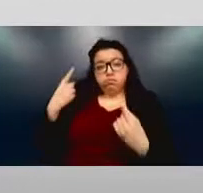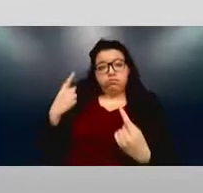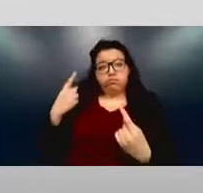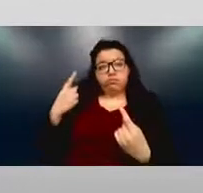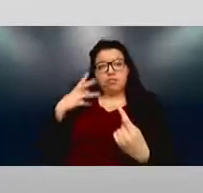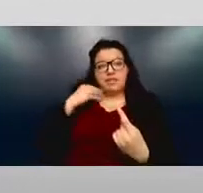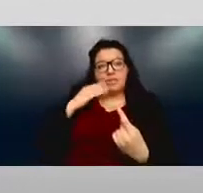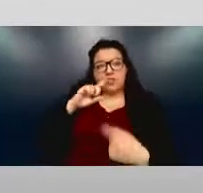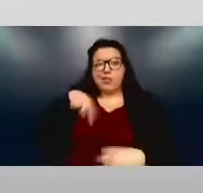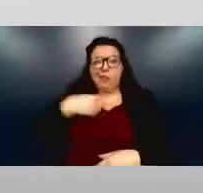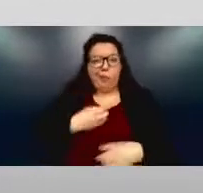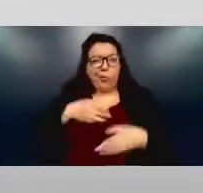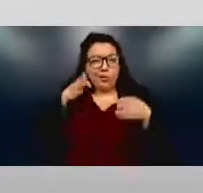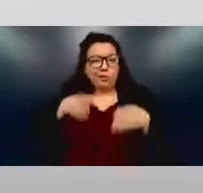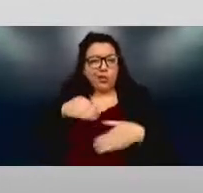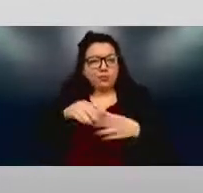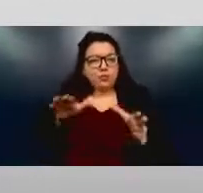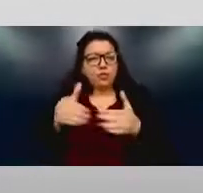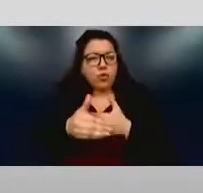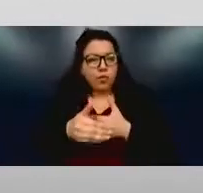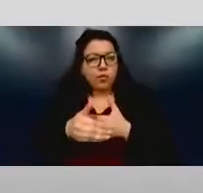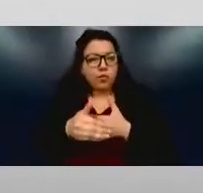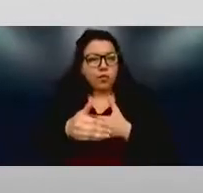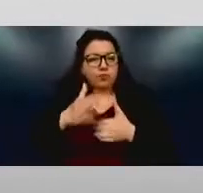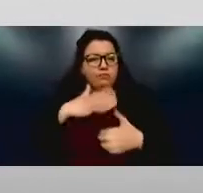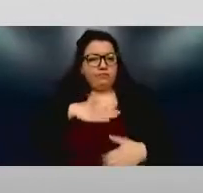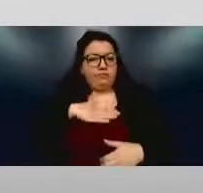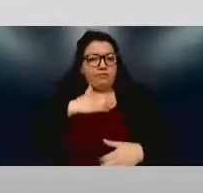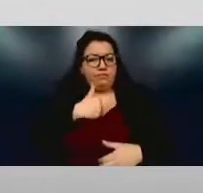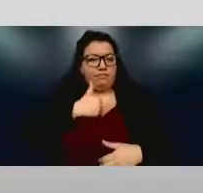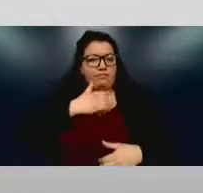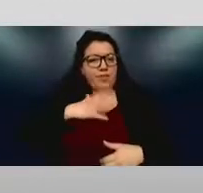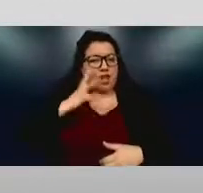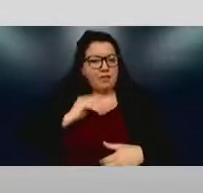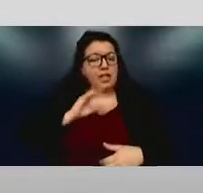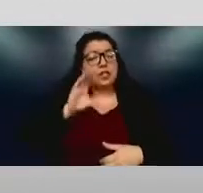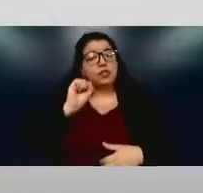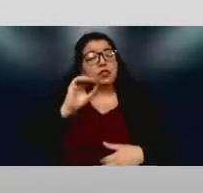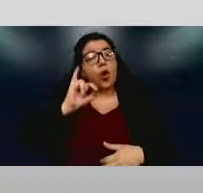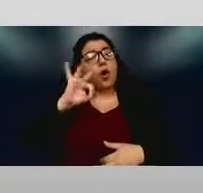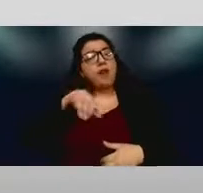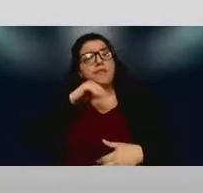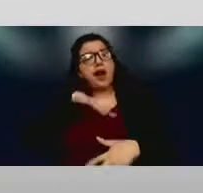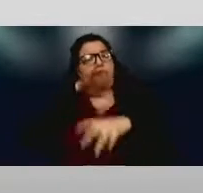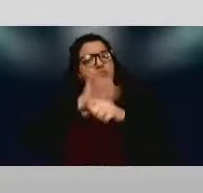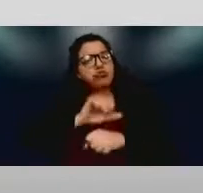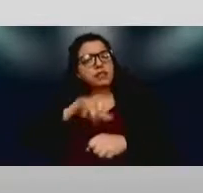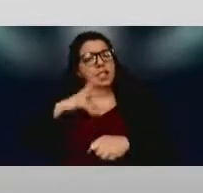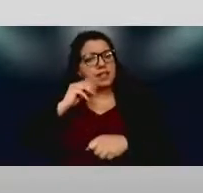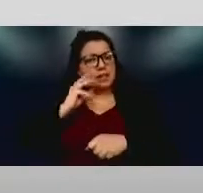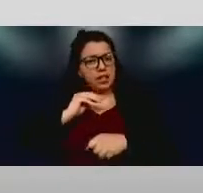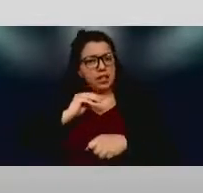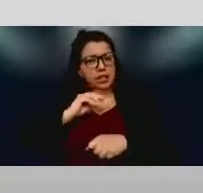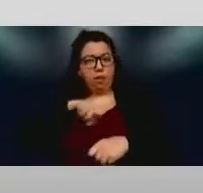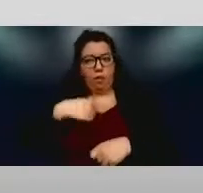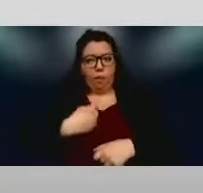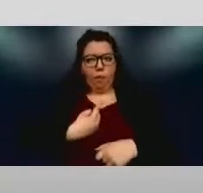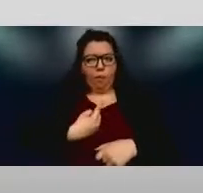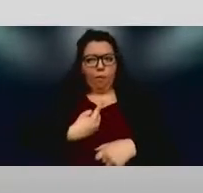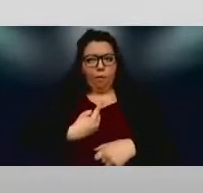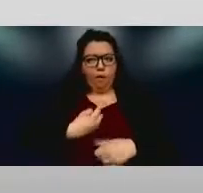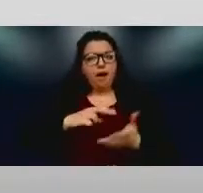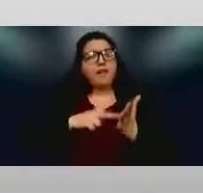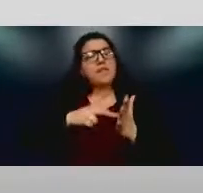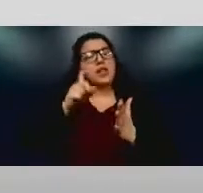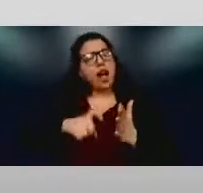that's something that I've always kind of had to live with. So if you're not used to being that person, take a moment to say, okay, what would it